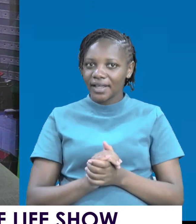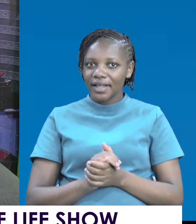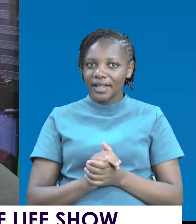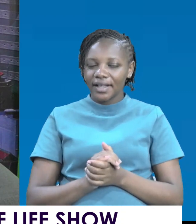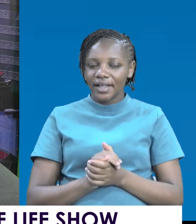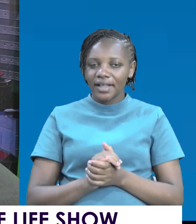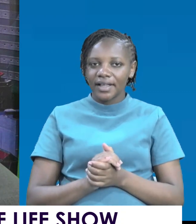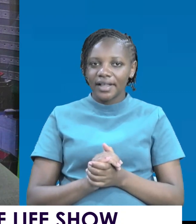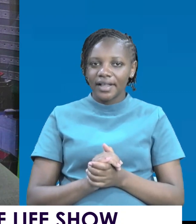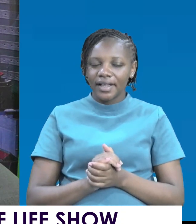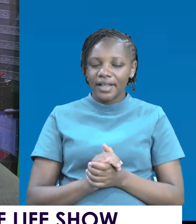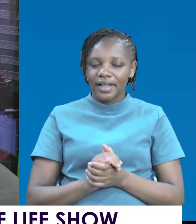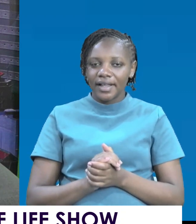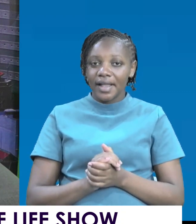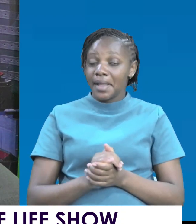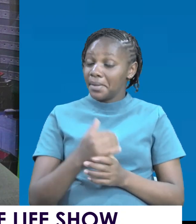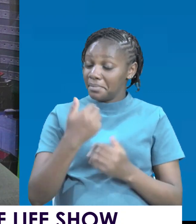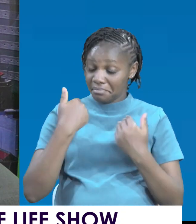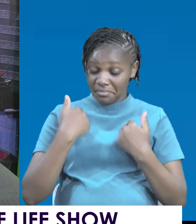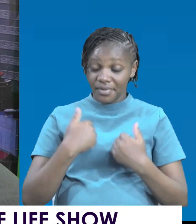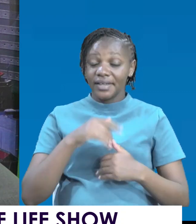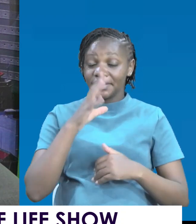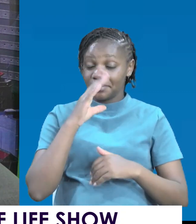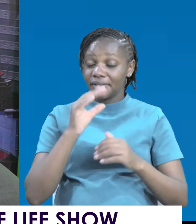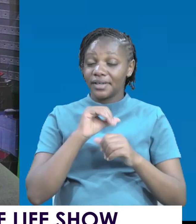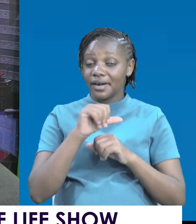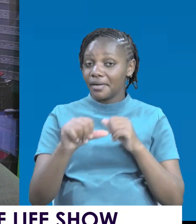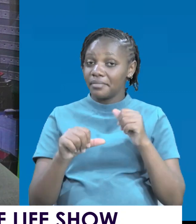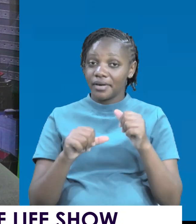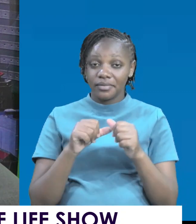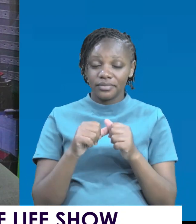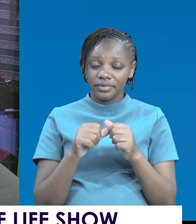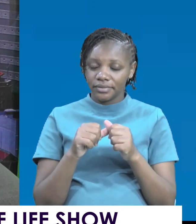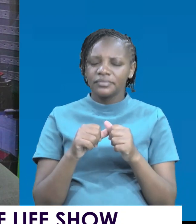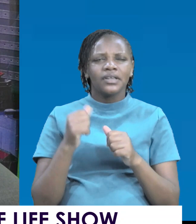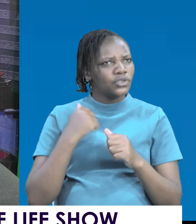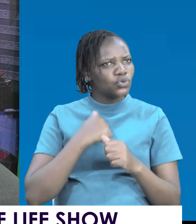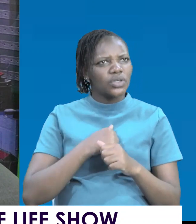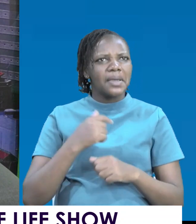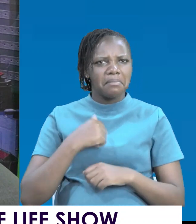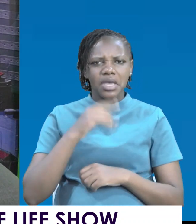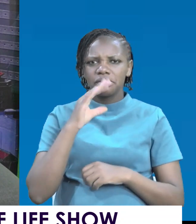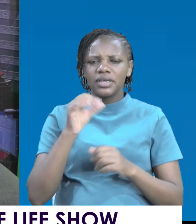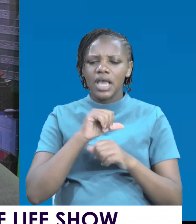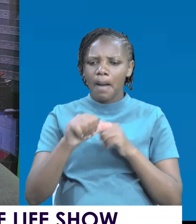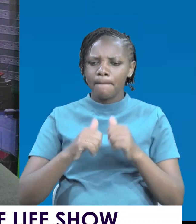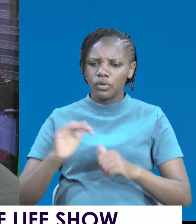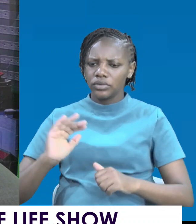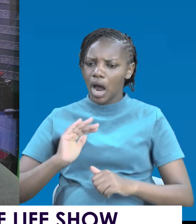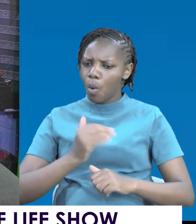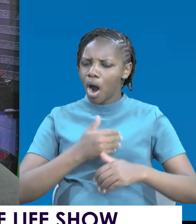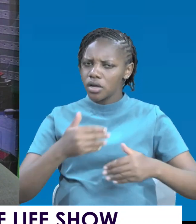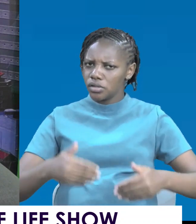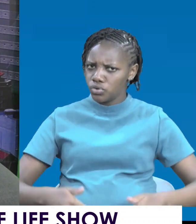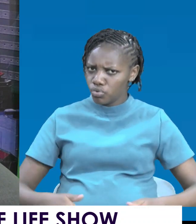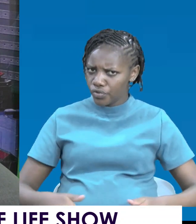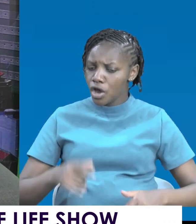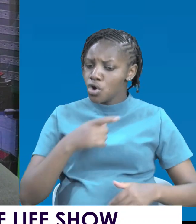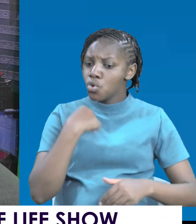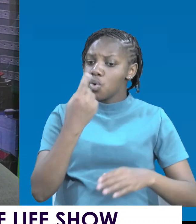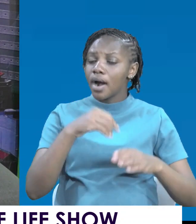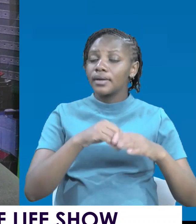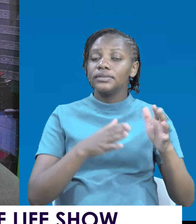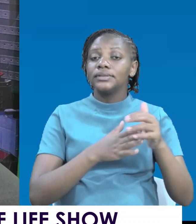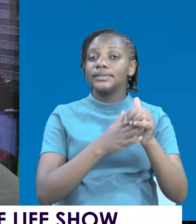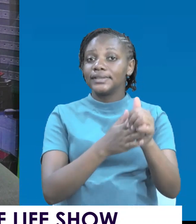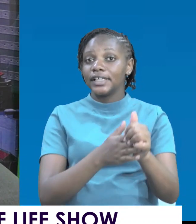wild. I am not talking about, I am talking about our youth who even are in leadership.